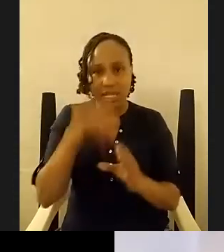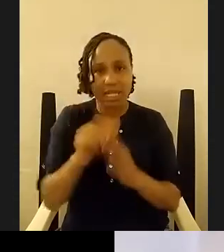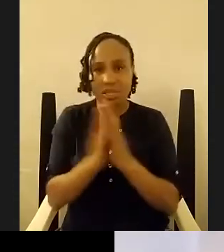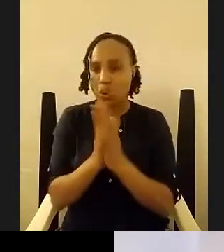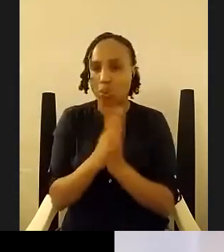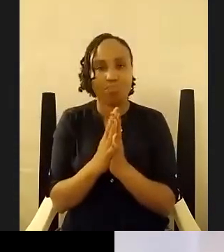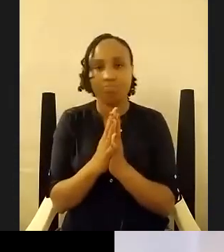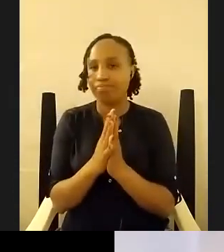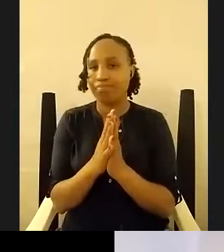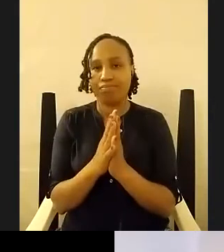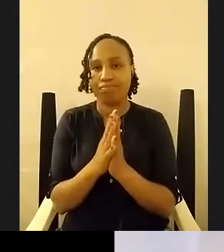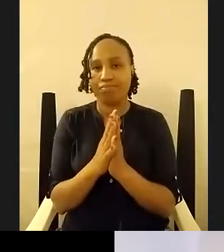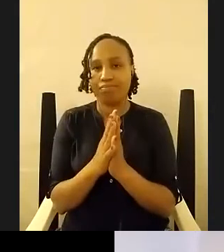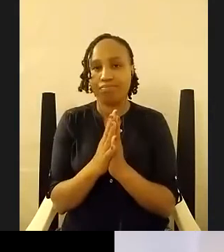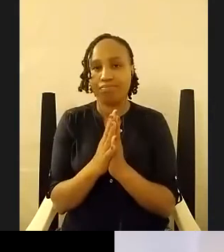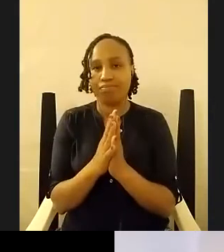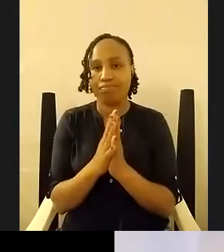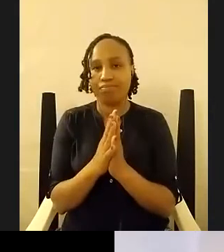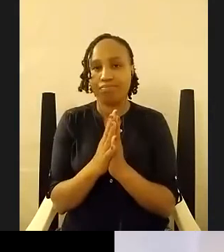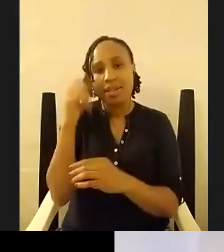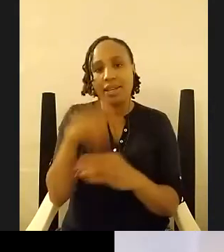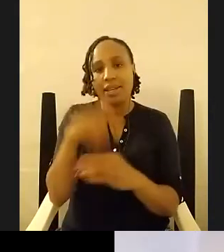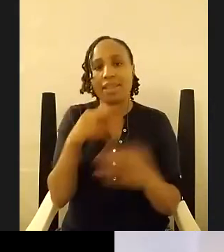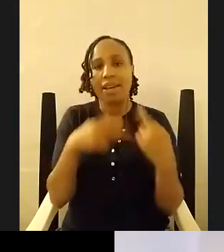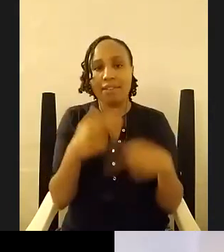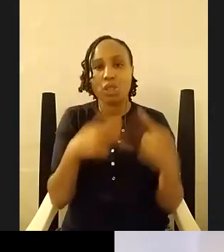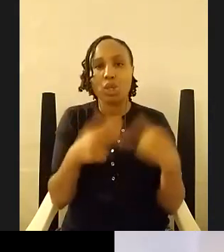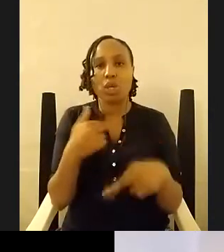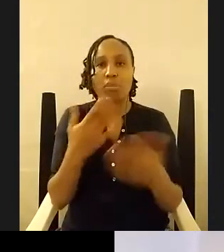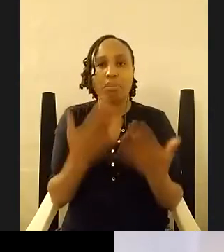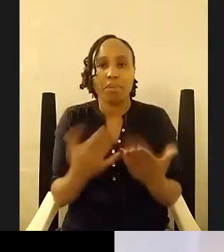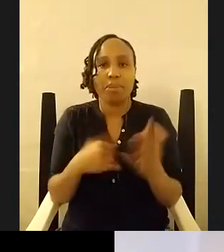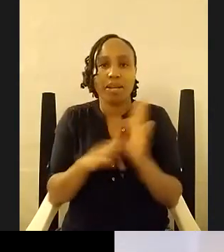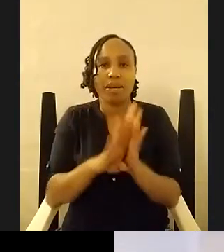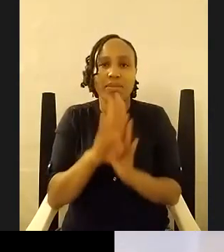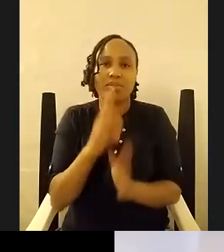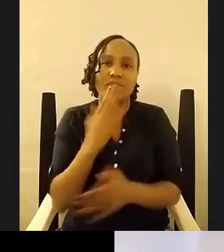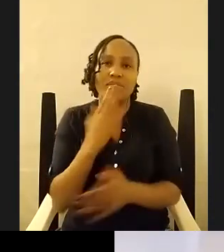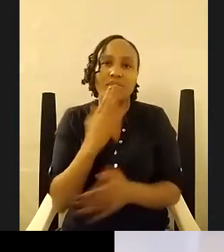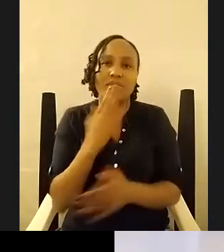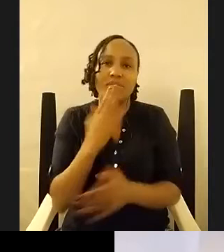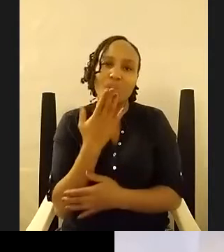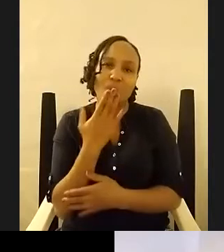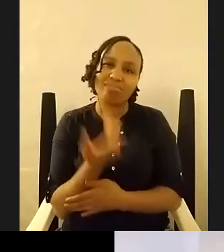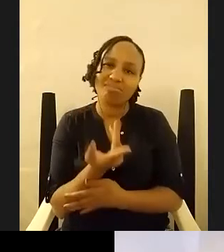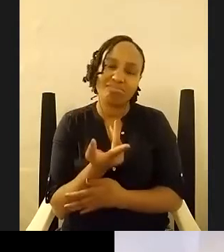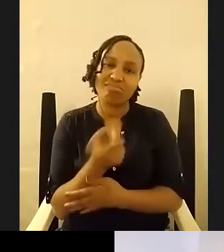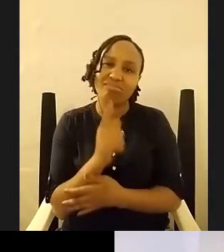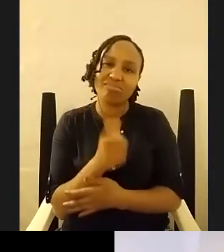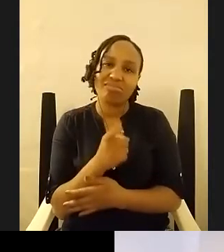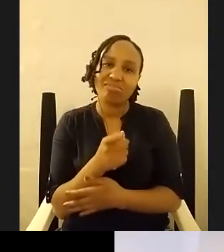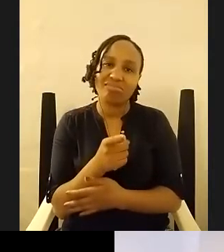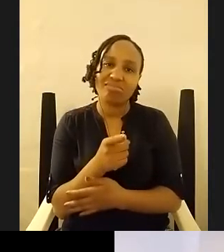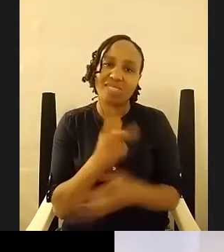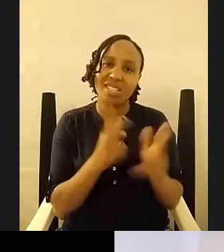in the revision i might develop boredom i might be like yo this is even editing this thing is not making it more